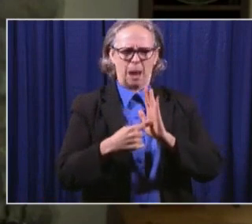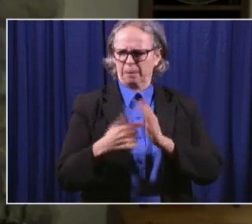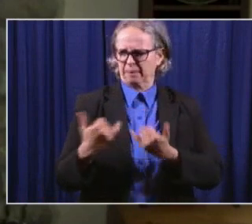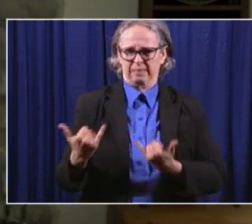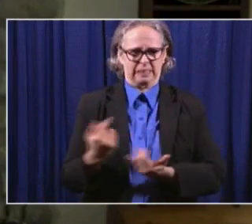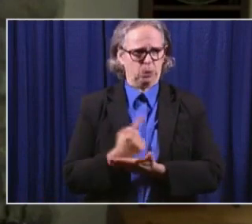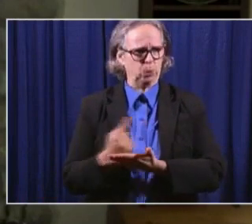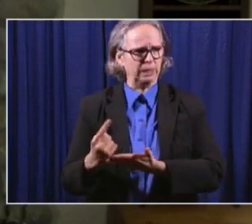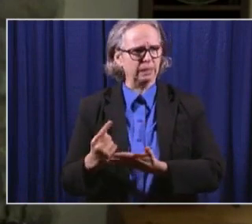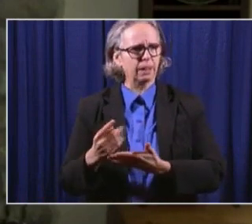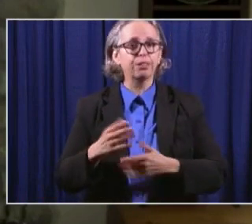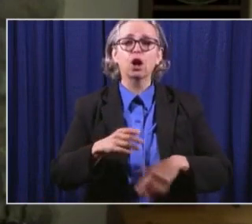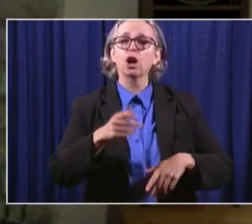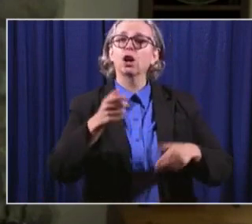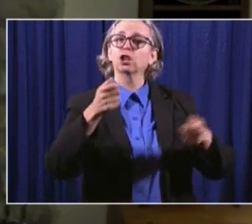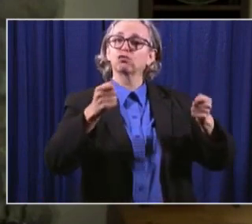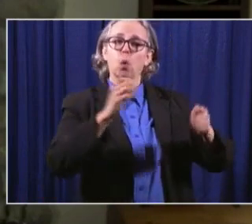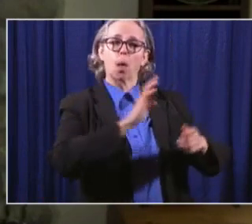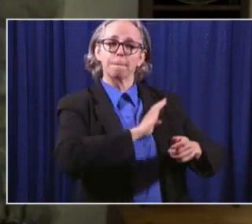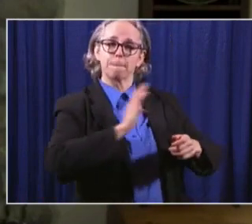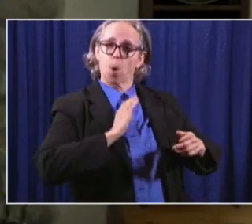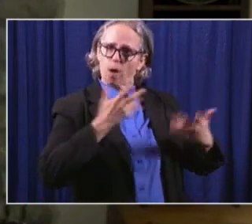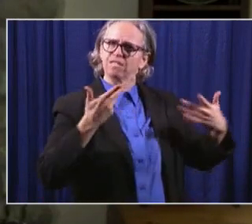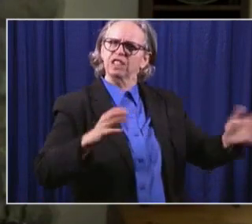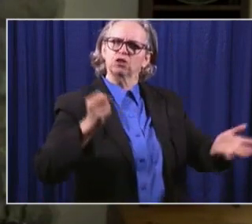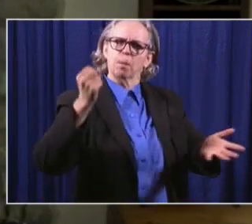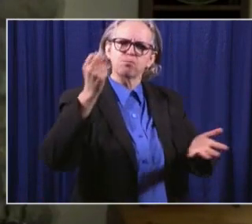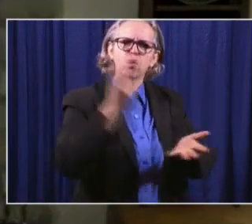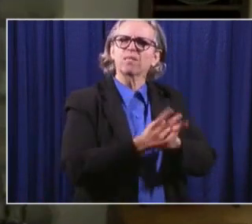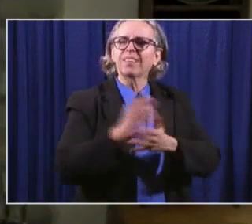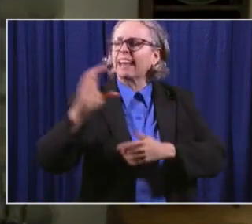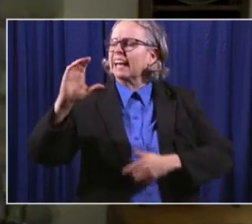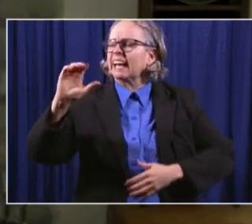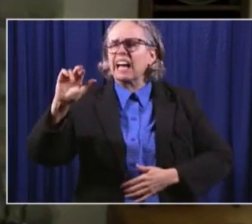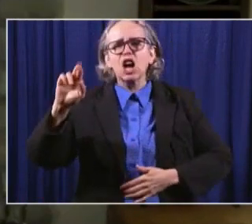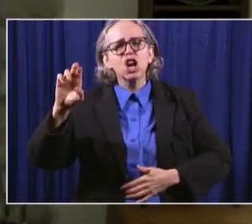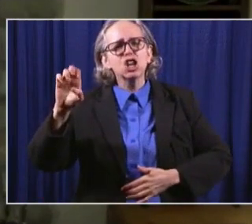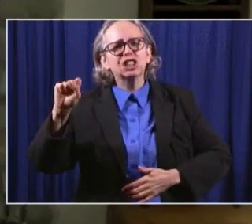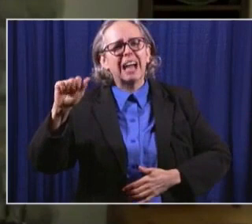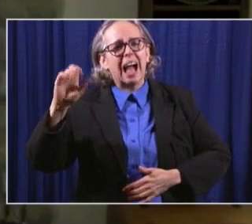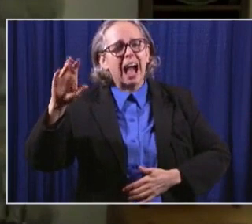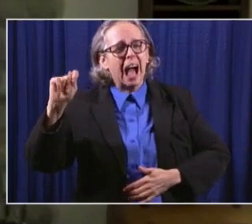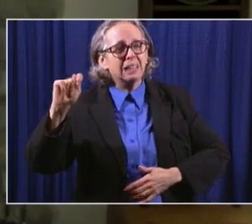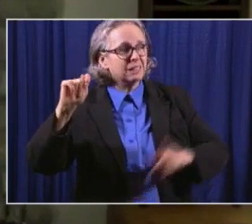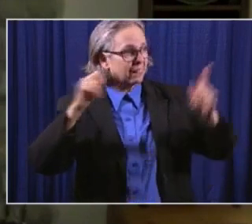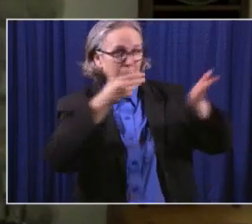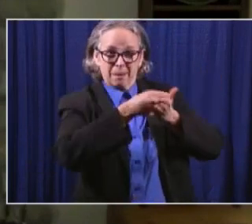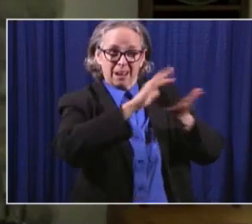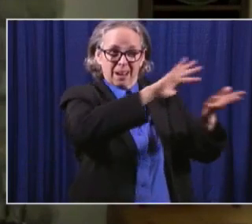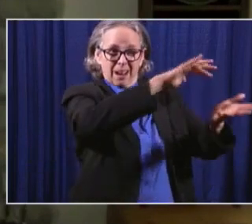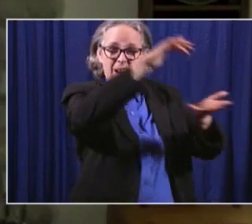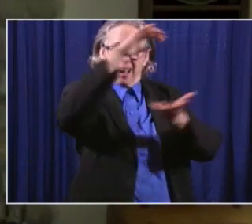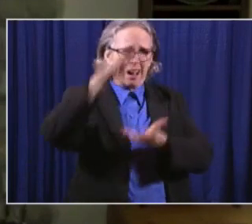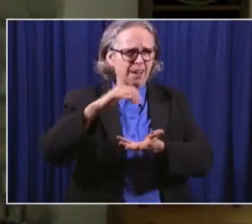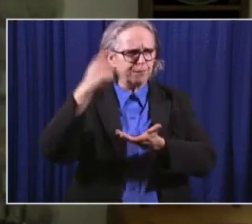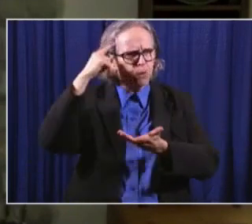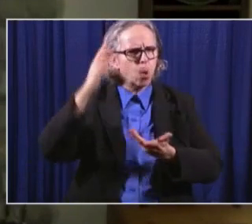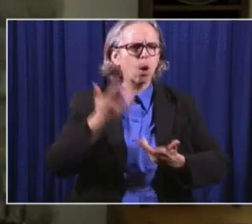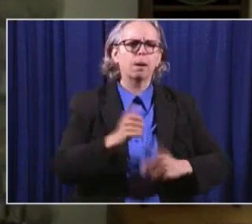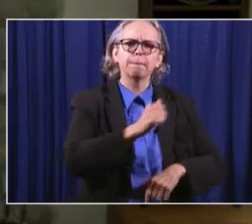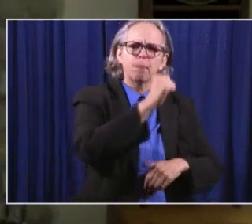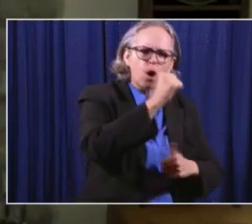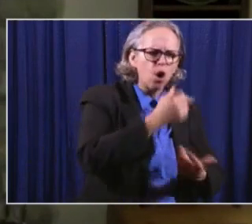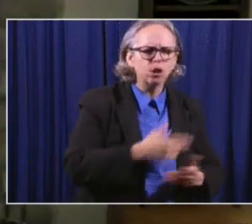Act funding to help Ohio's small businesses, bars, restaurants, the arts, nonprofit